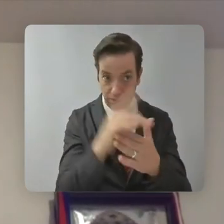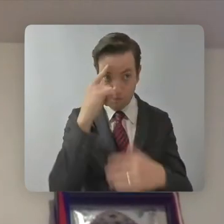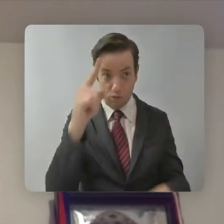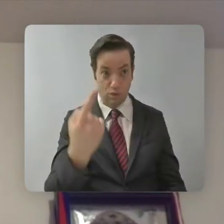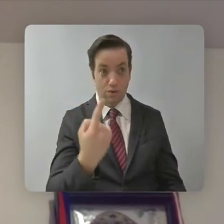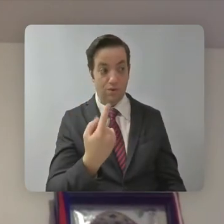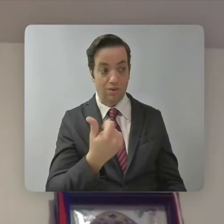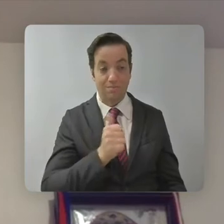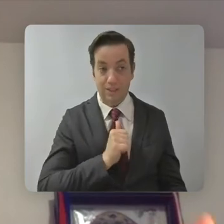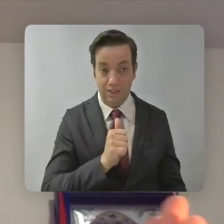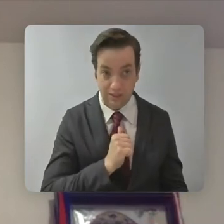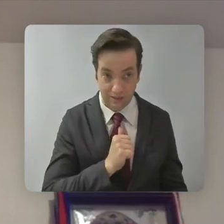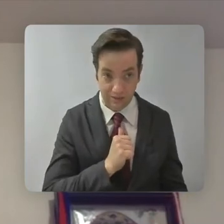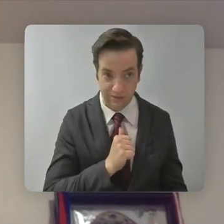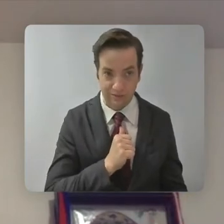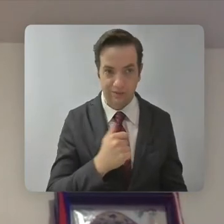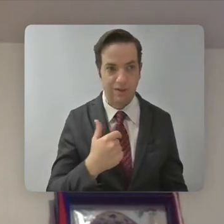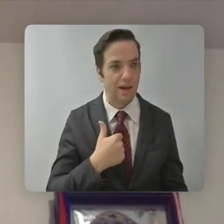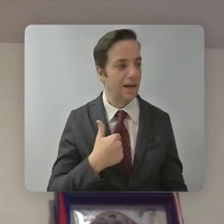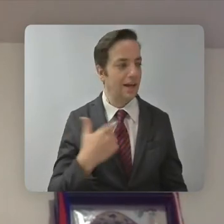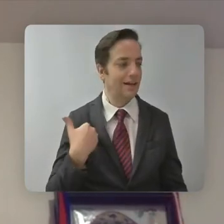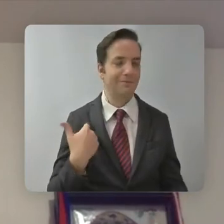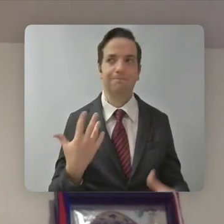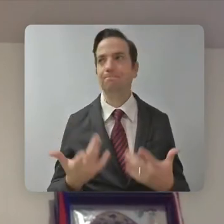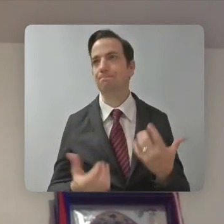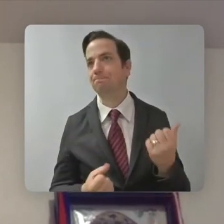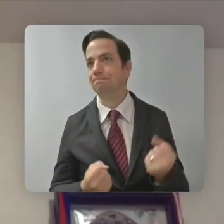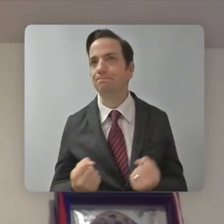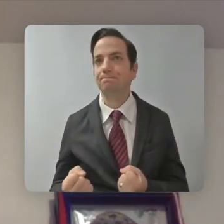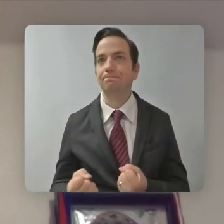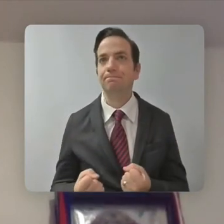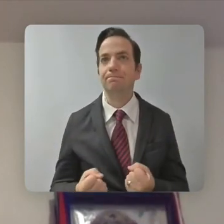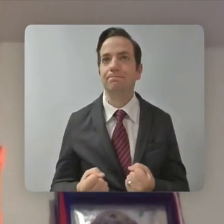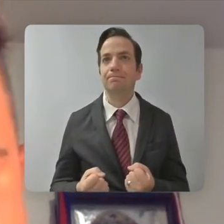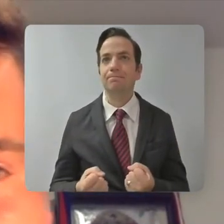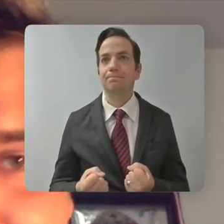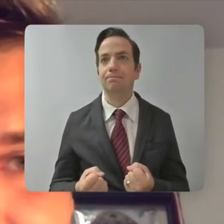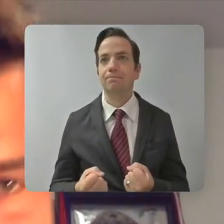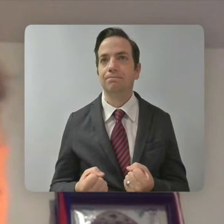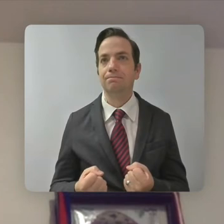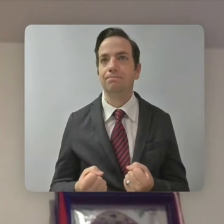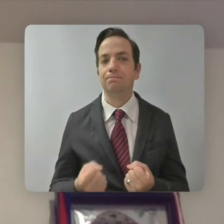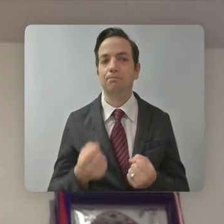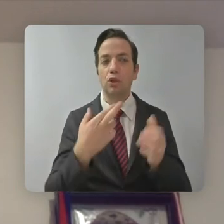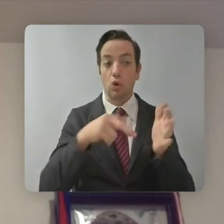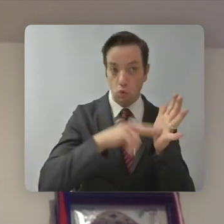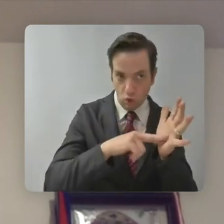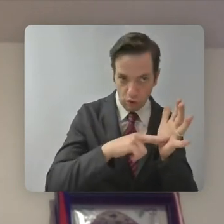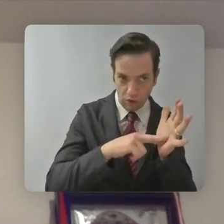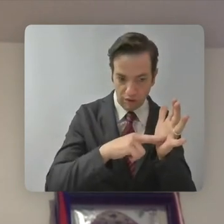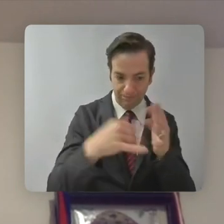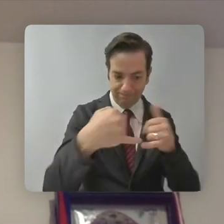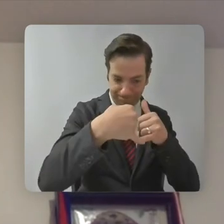of when I want to be an actor and when I want to be an advocate. And I think that when I'm acting, it can be